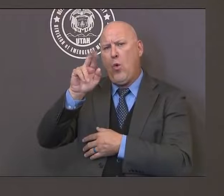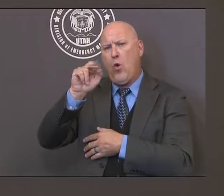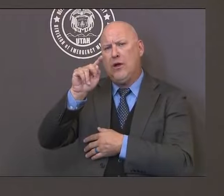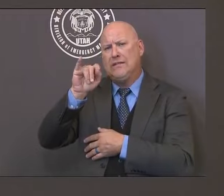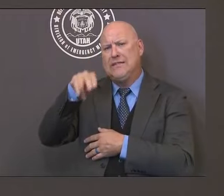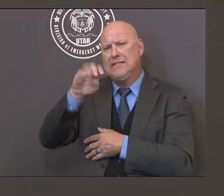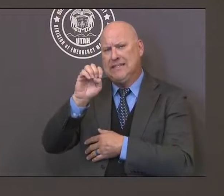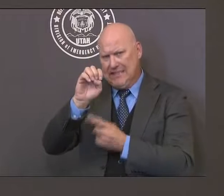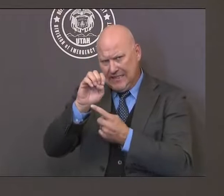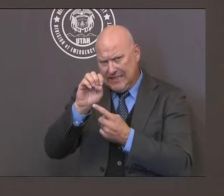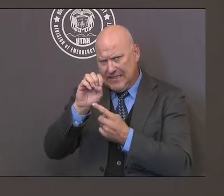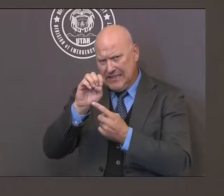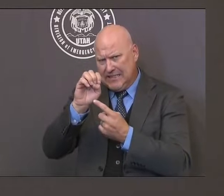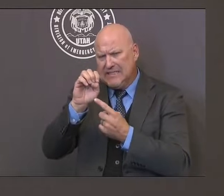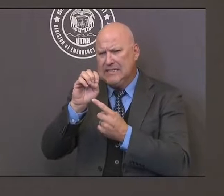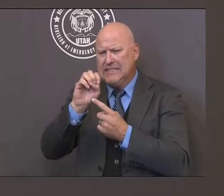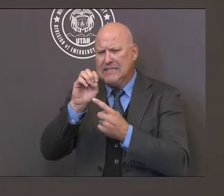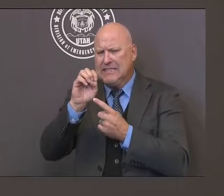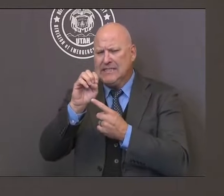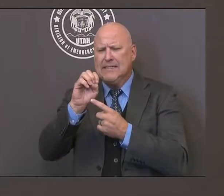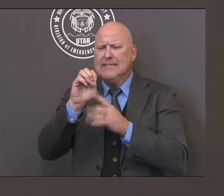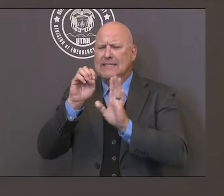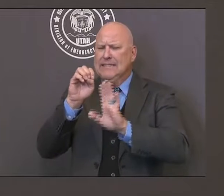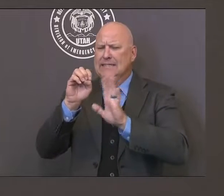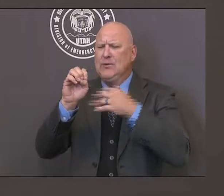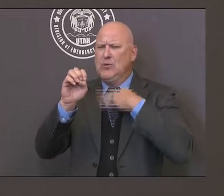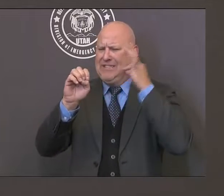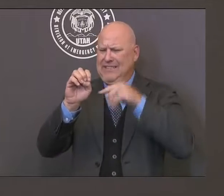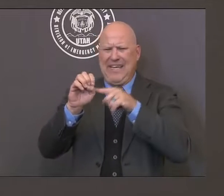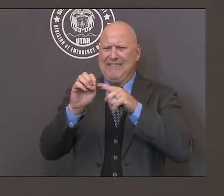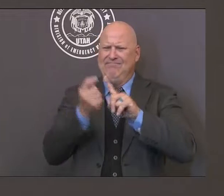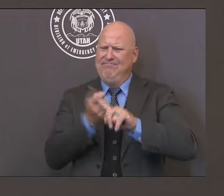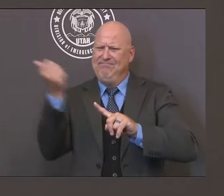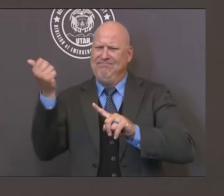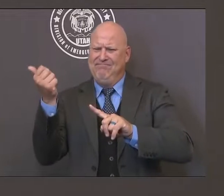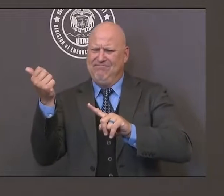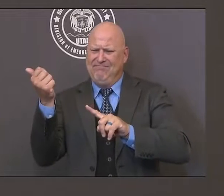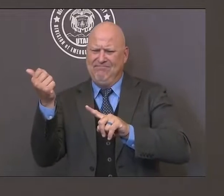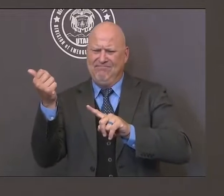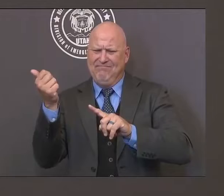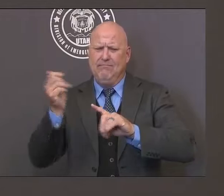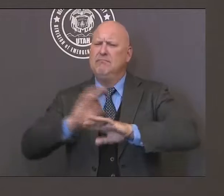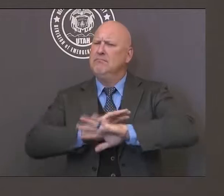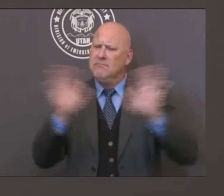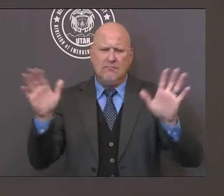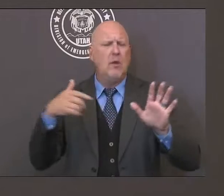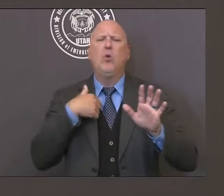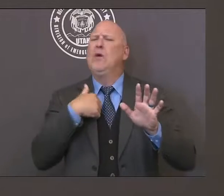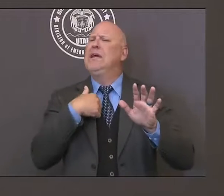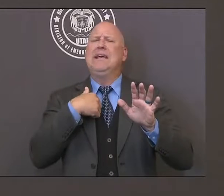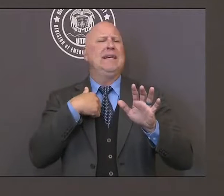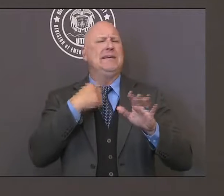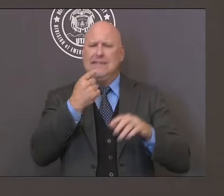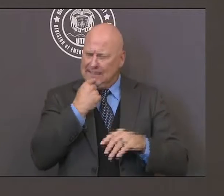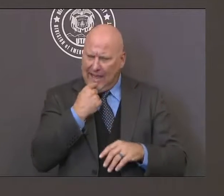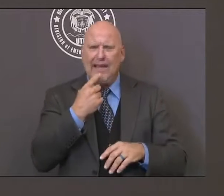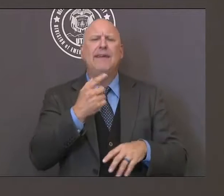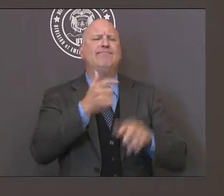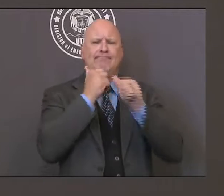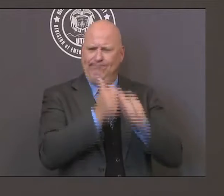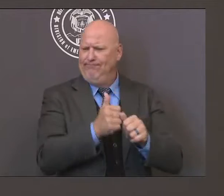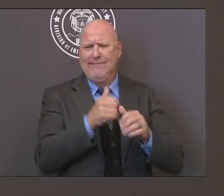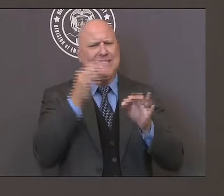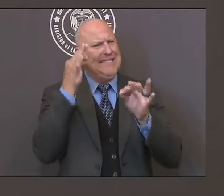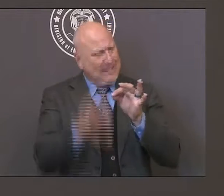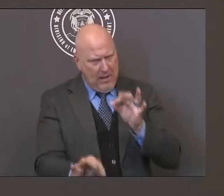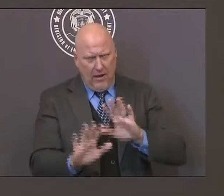practices and procedures this means that anytime somebody has close contact with a confirmed case of COVID-19